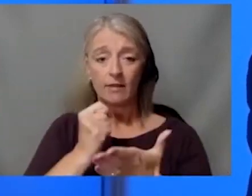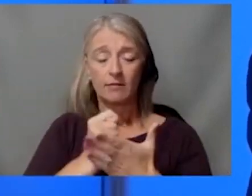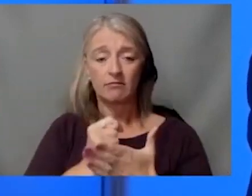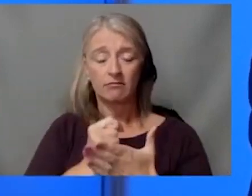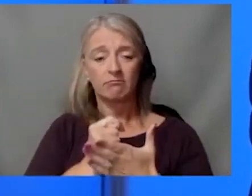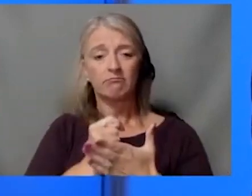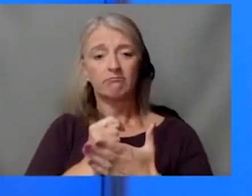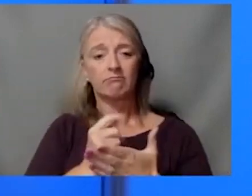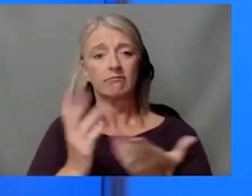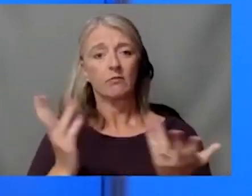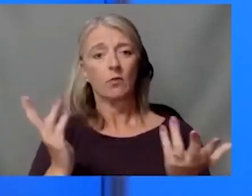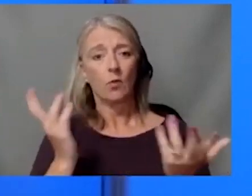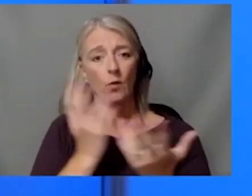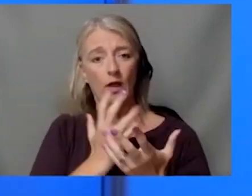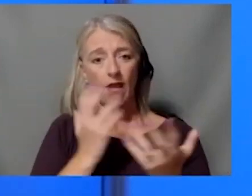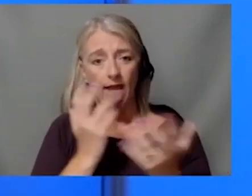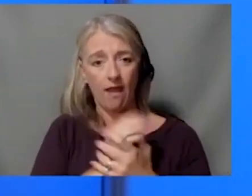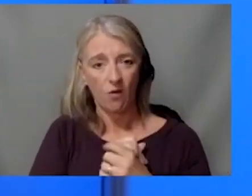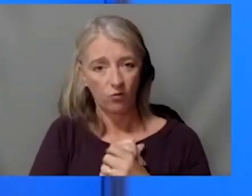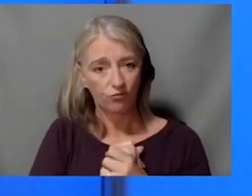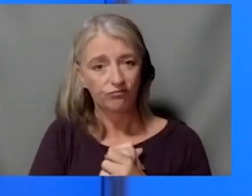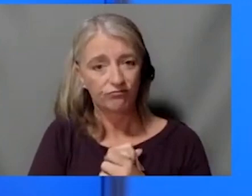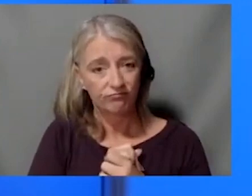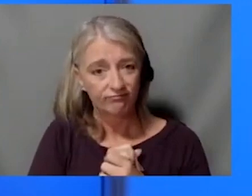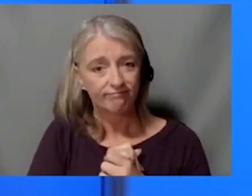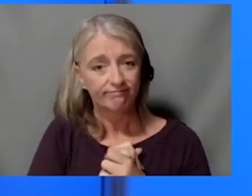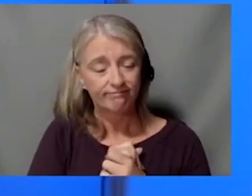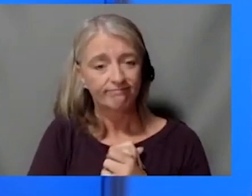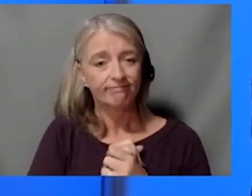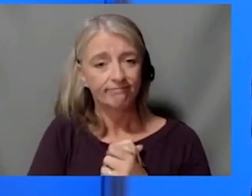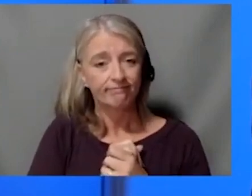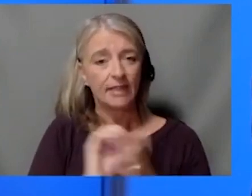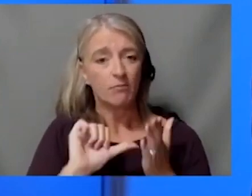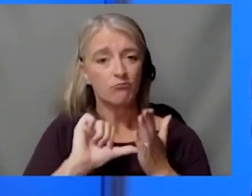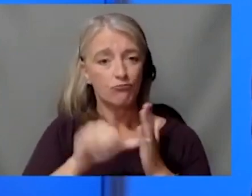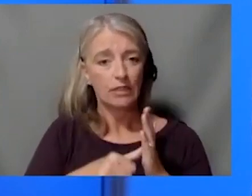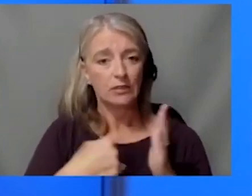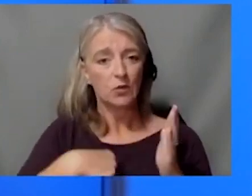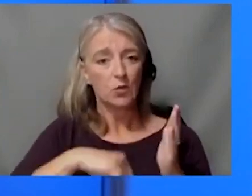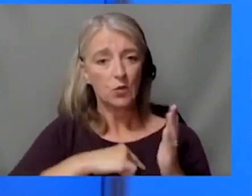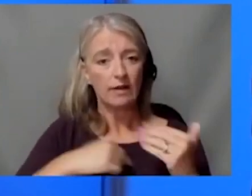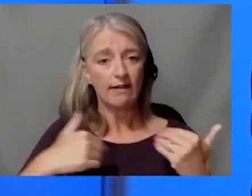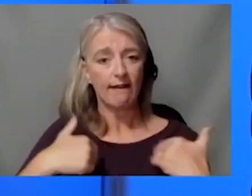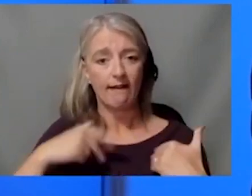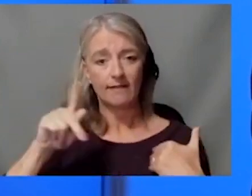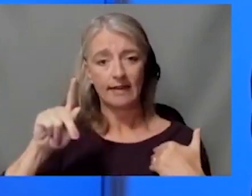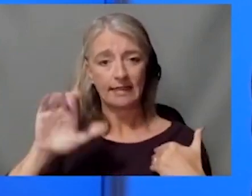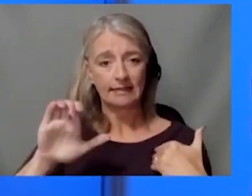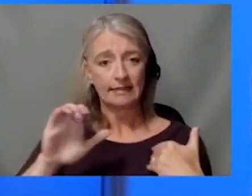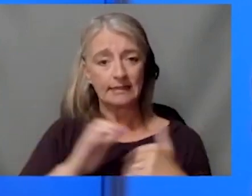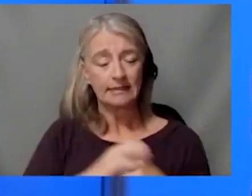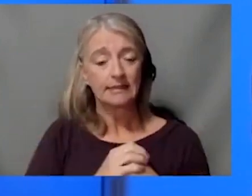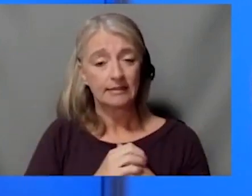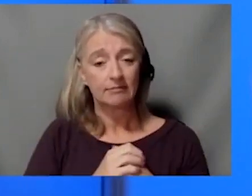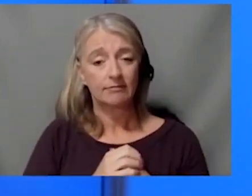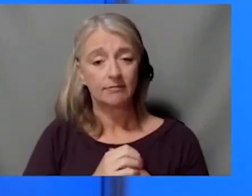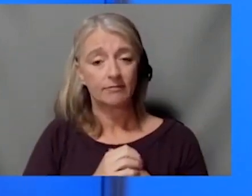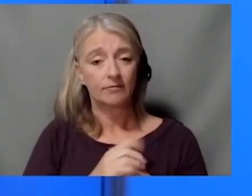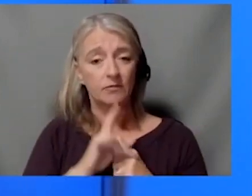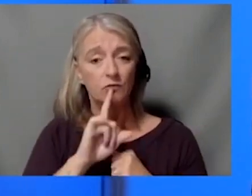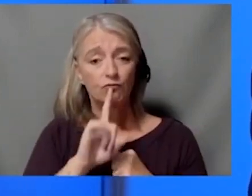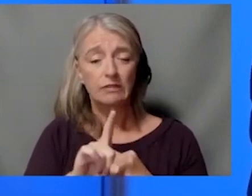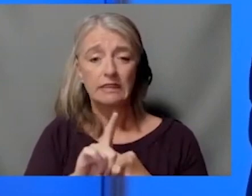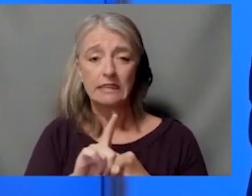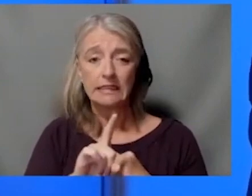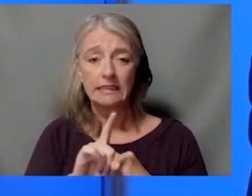significance of having proton here in Kansas City. And the University of Kansas Health System and Cancer Center, it really is about clinical